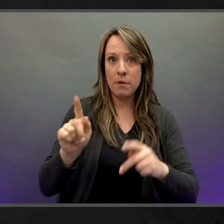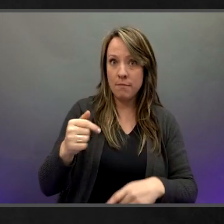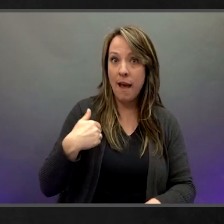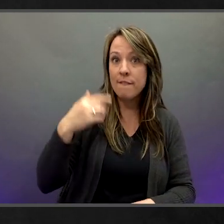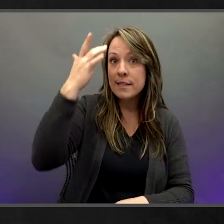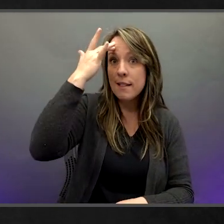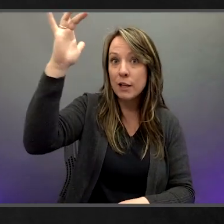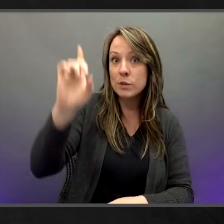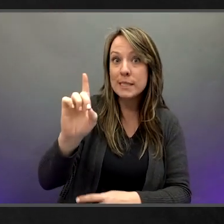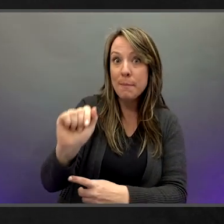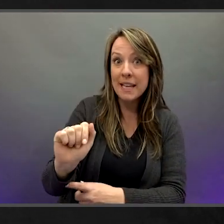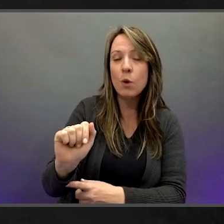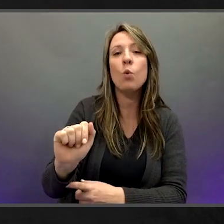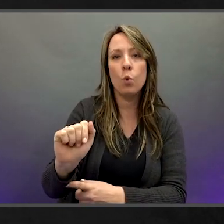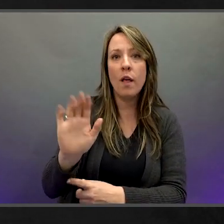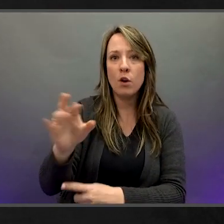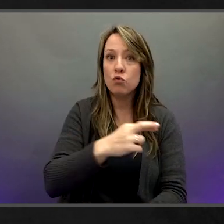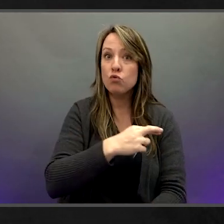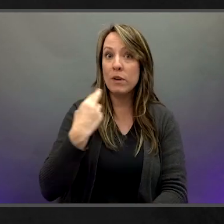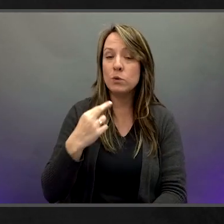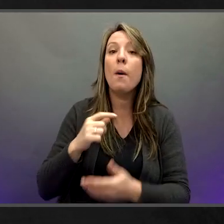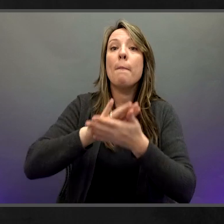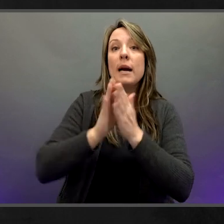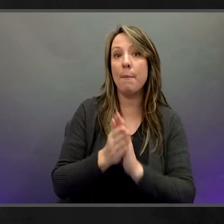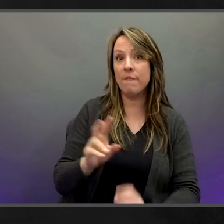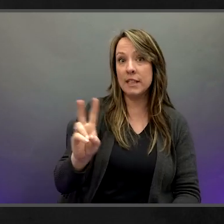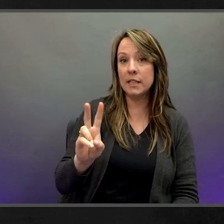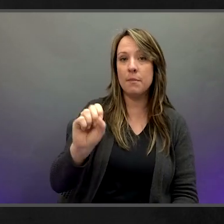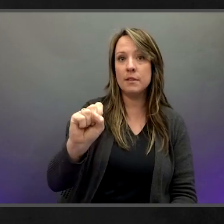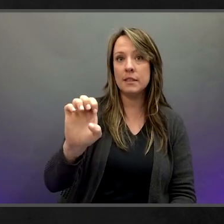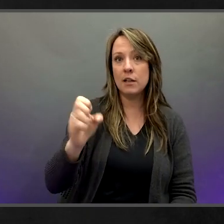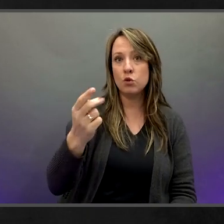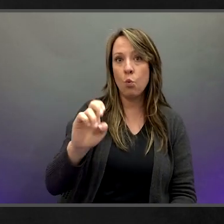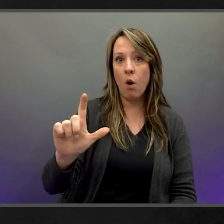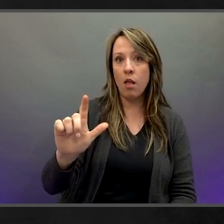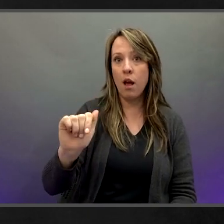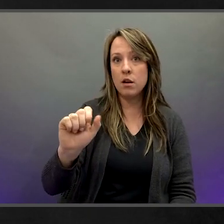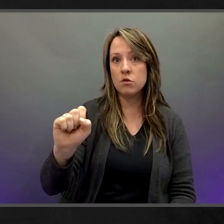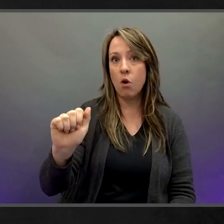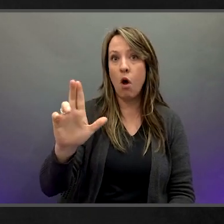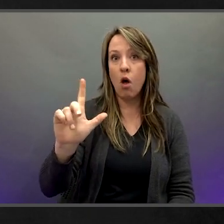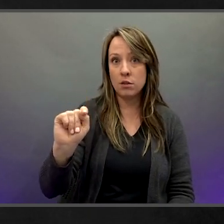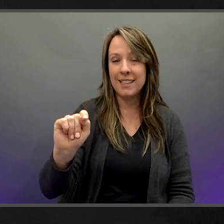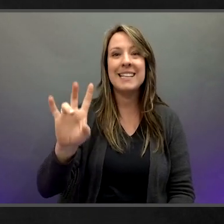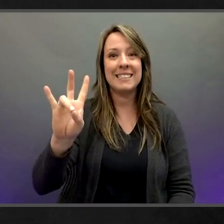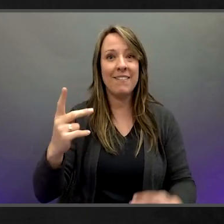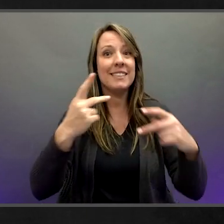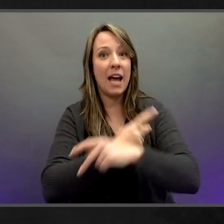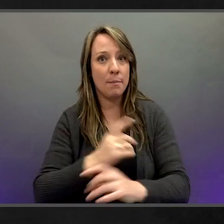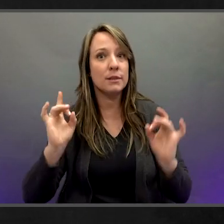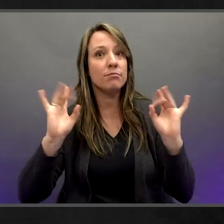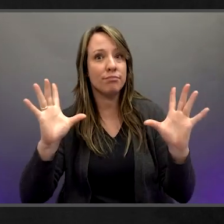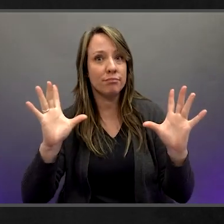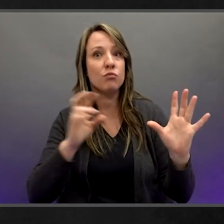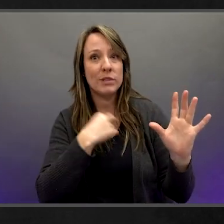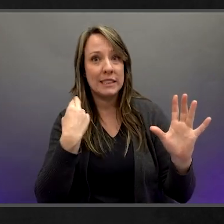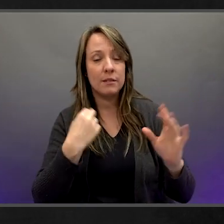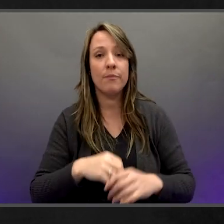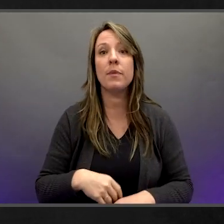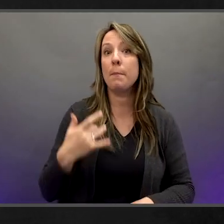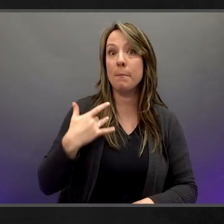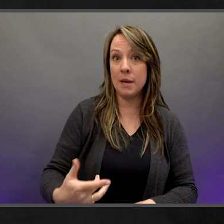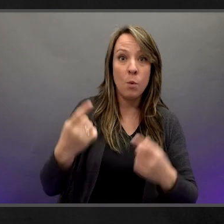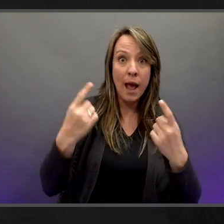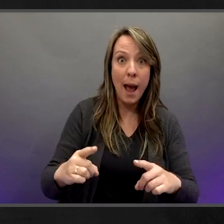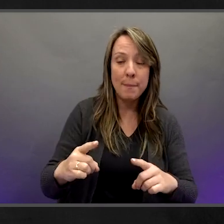People with intellectual disabilities are more than seven times as likely to be victims of sexual assault. In two out of